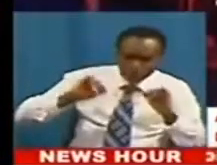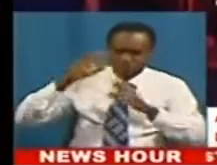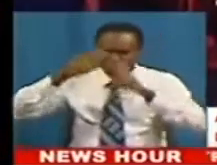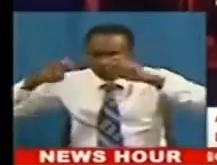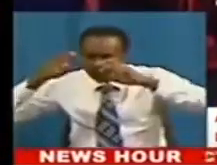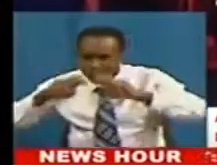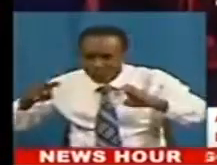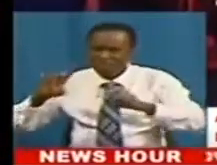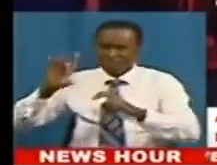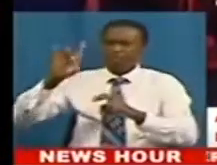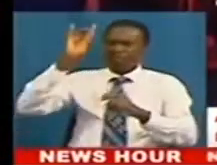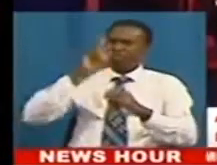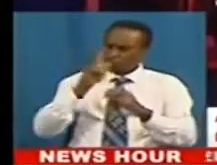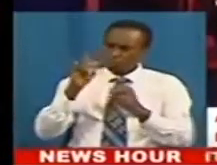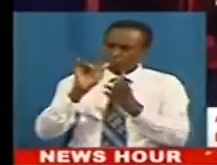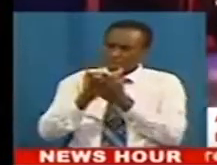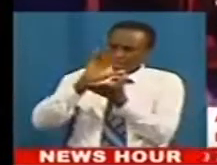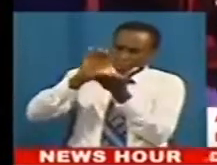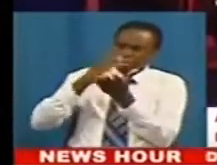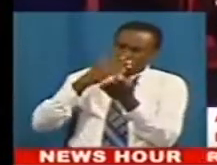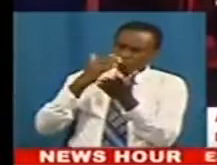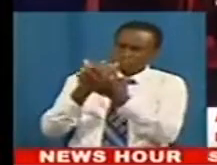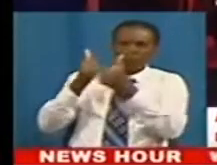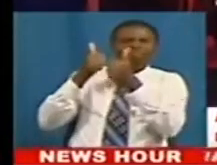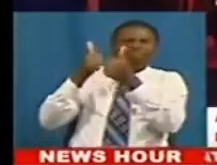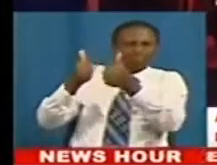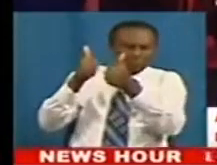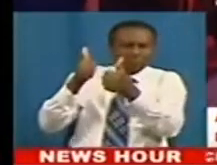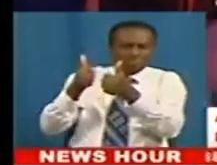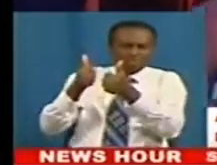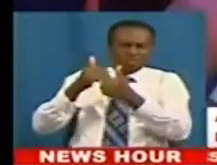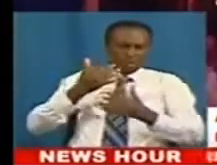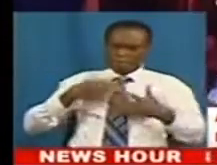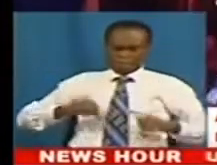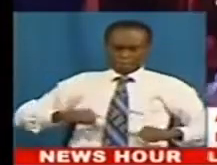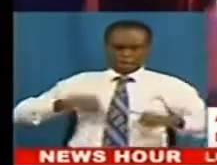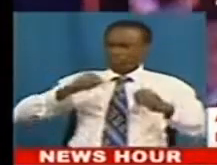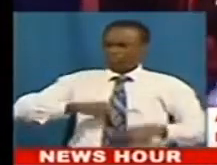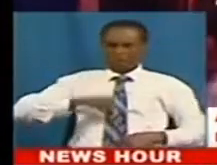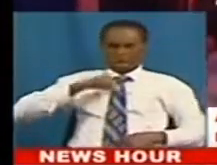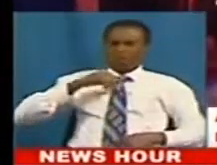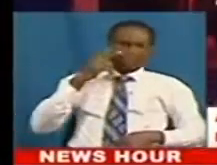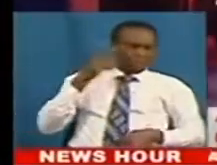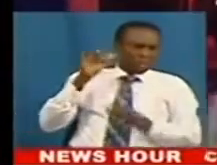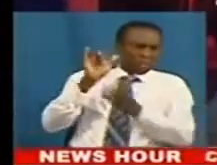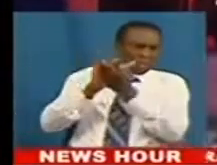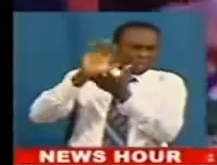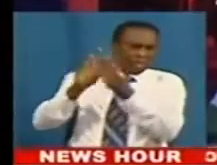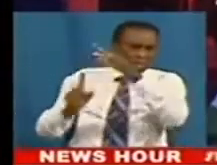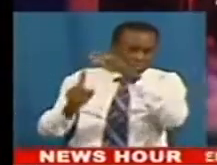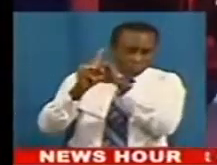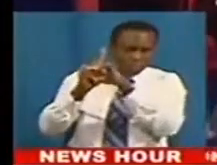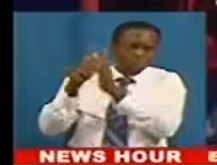not even find the fall armyworm. So on the national level, we are doing quite good, because education has gone in as to the way to